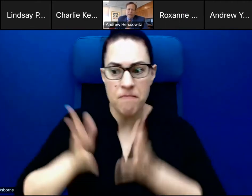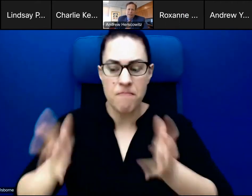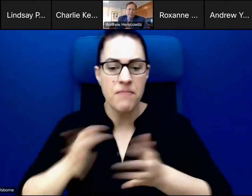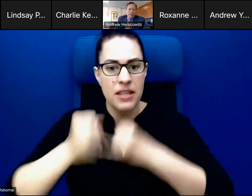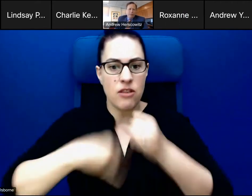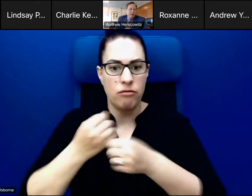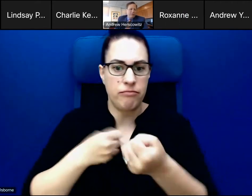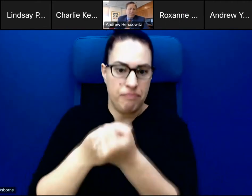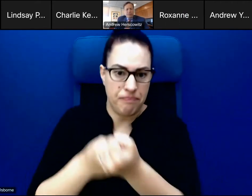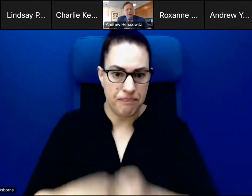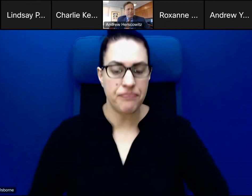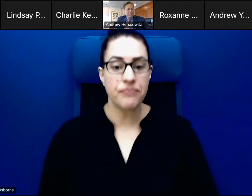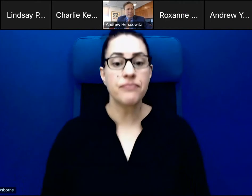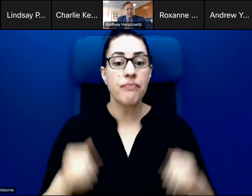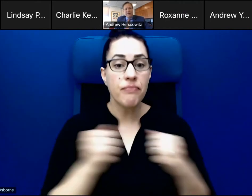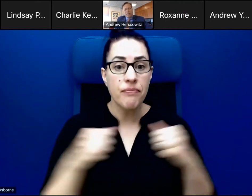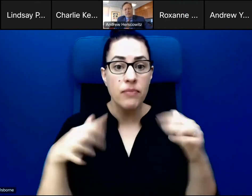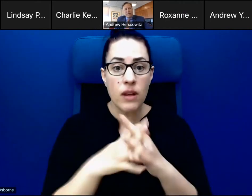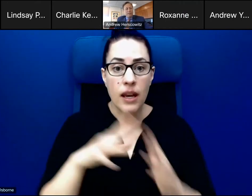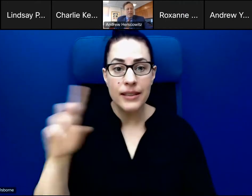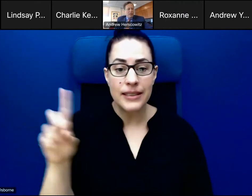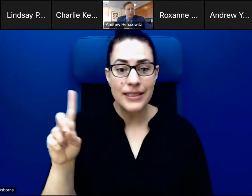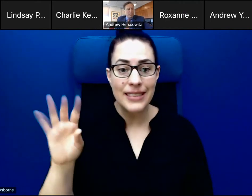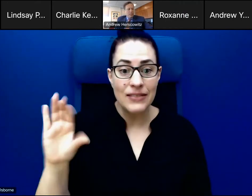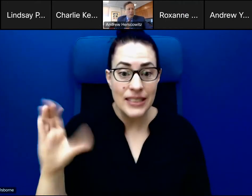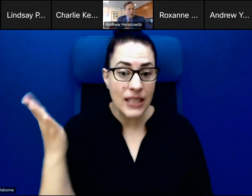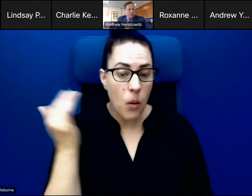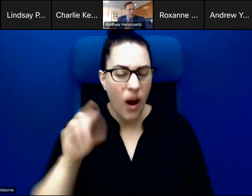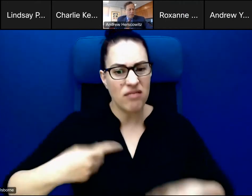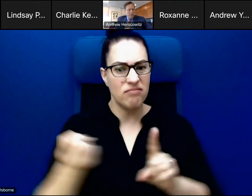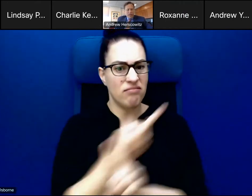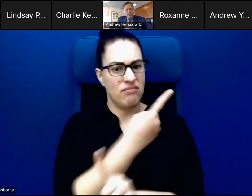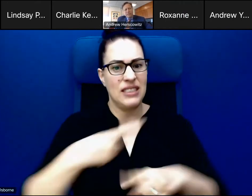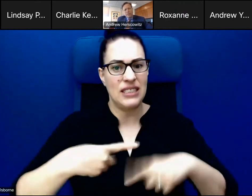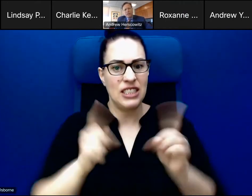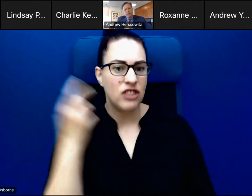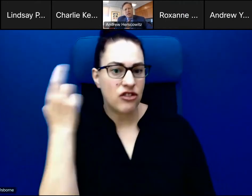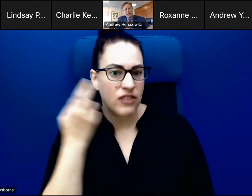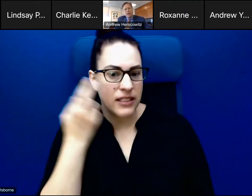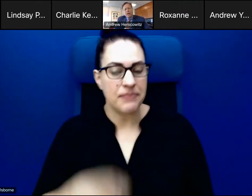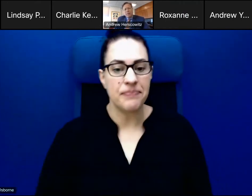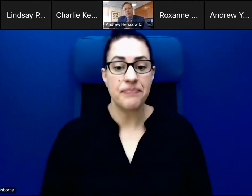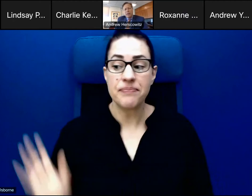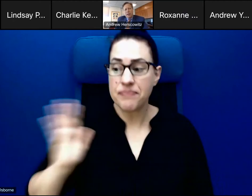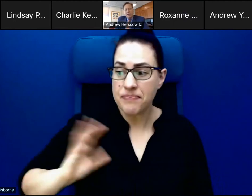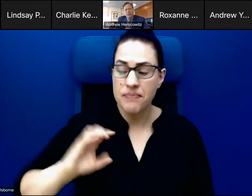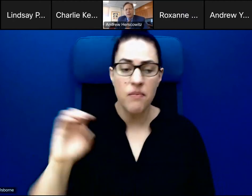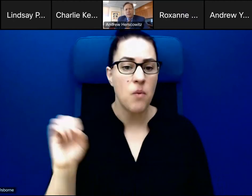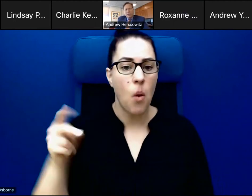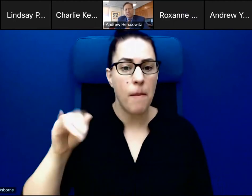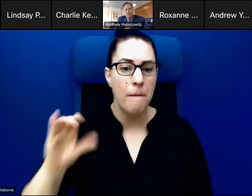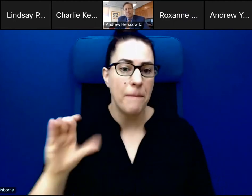DFC. But DFC was created for a different reason. OPIC was heavily focused on helping mitigate